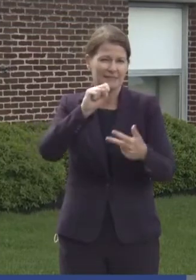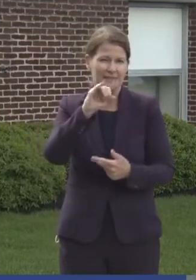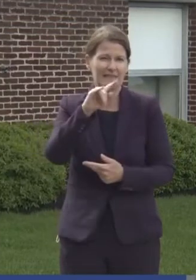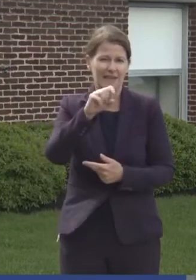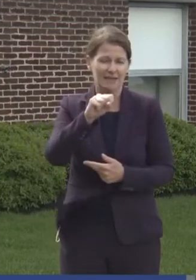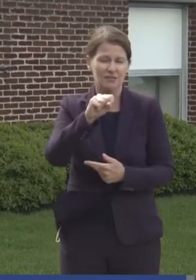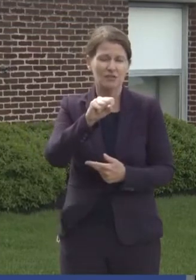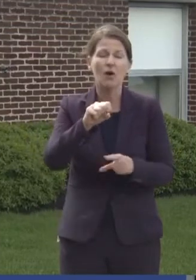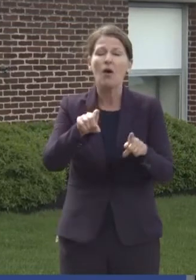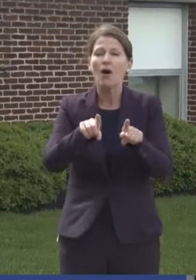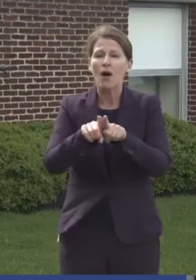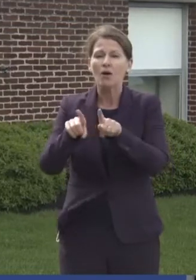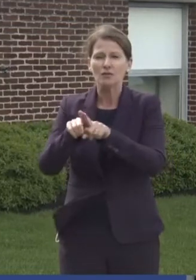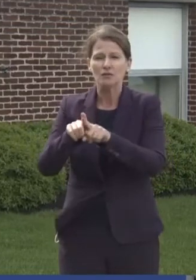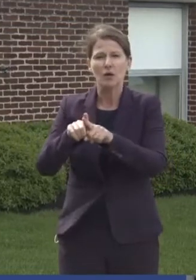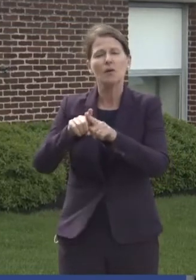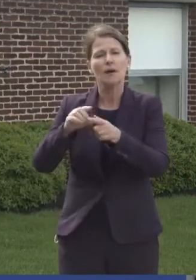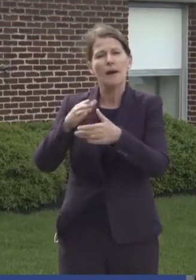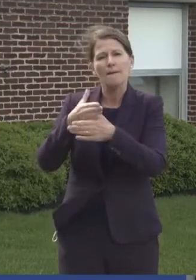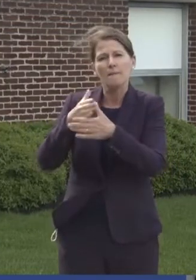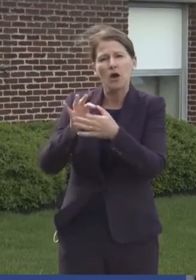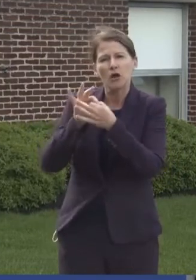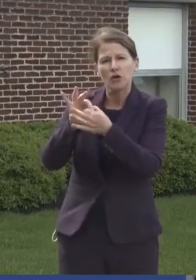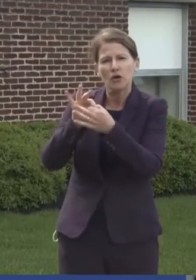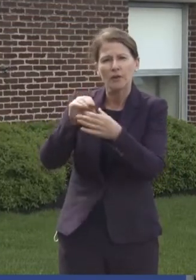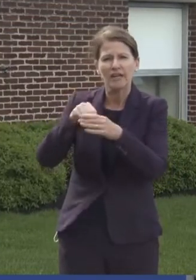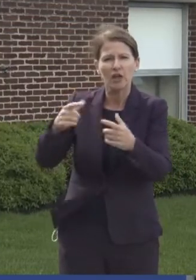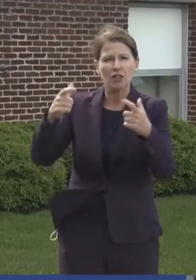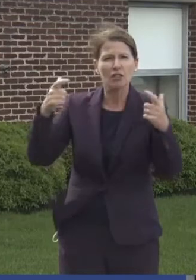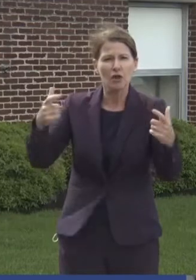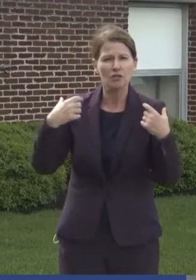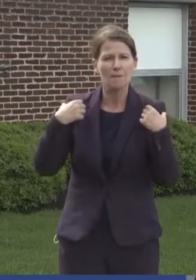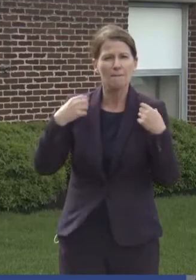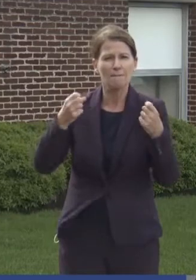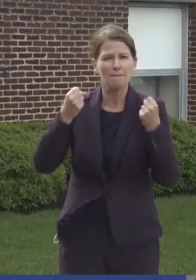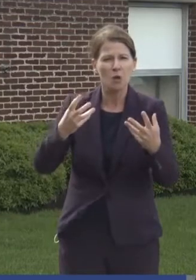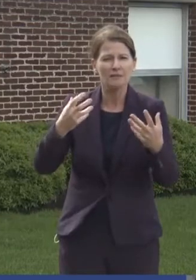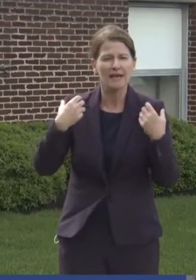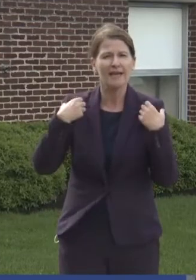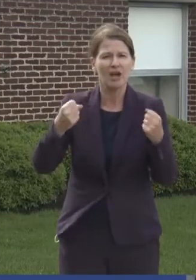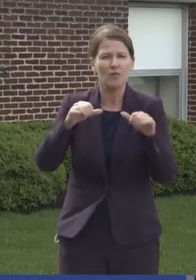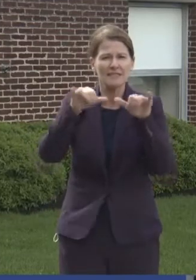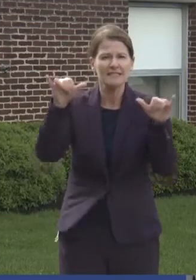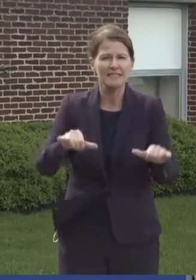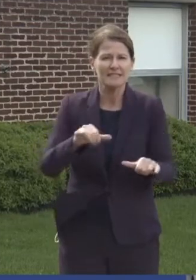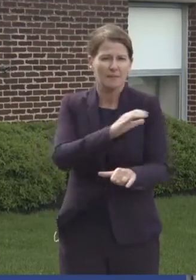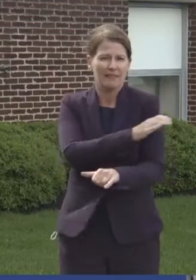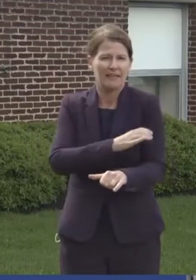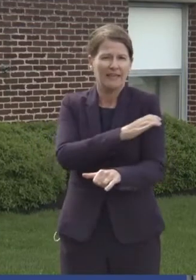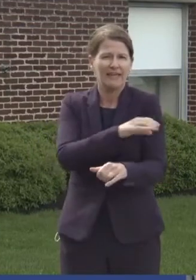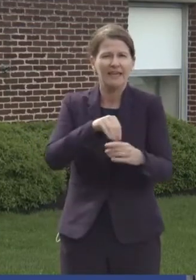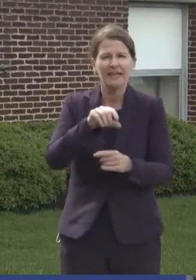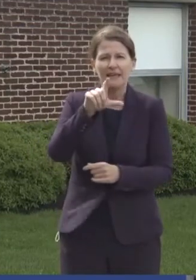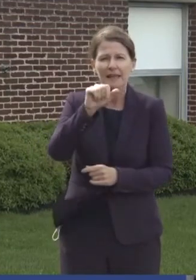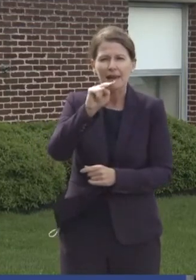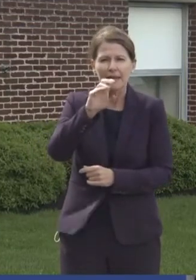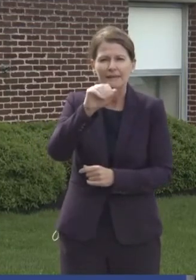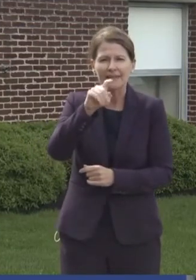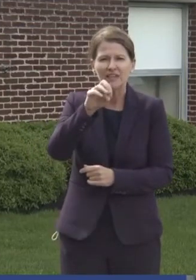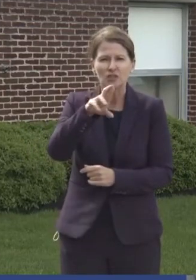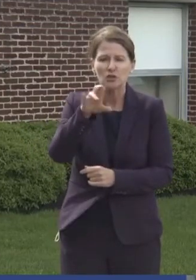We're also a partner in a large multi health system clinic in Lancaster similar to this one,